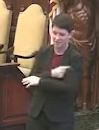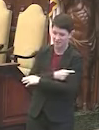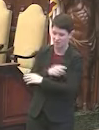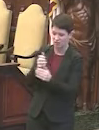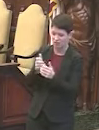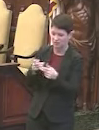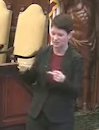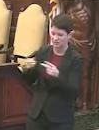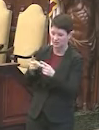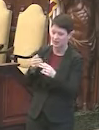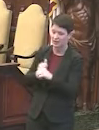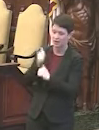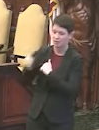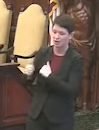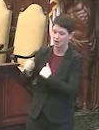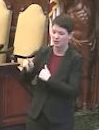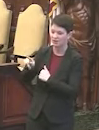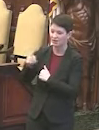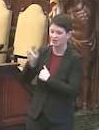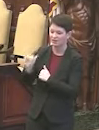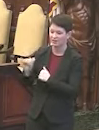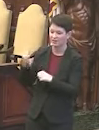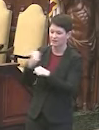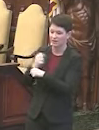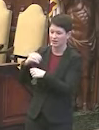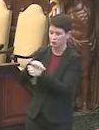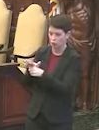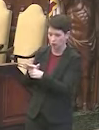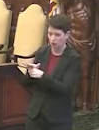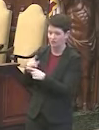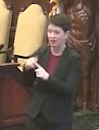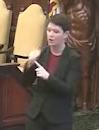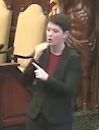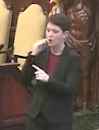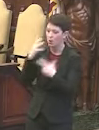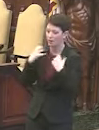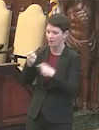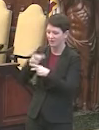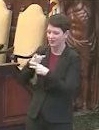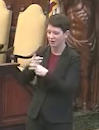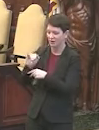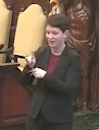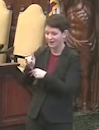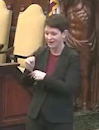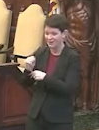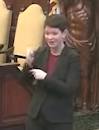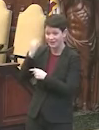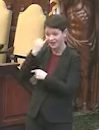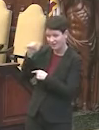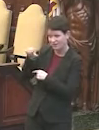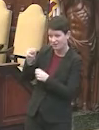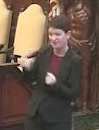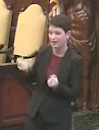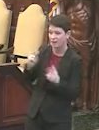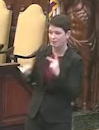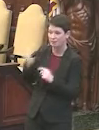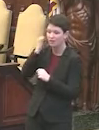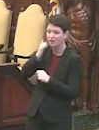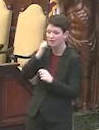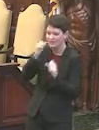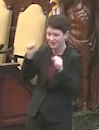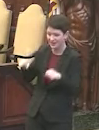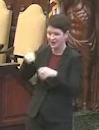beyond the Philly fighting COVID patients and the home health care aides? And if so, do you know how many people you could do a day there?